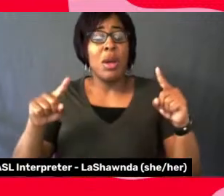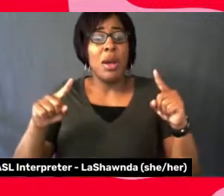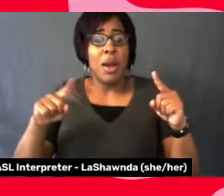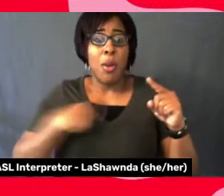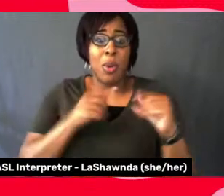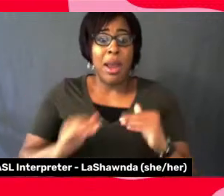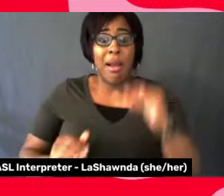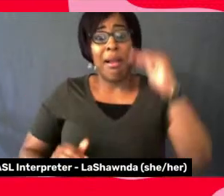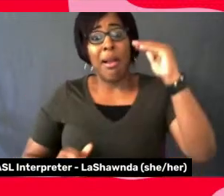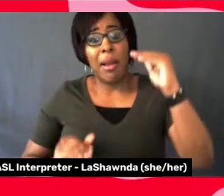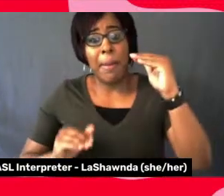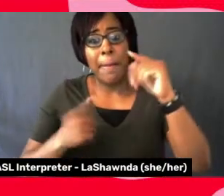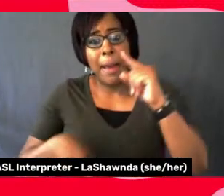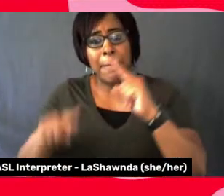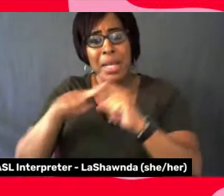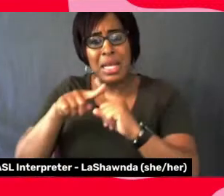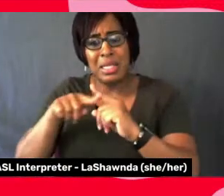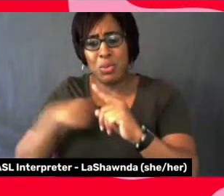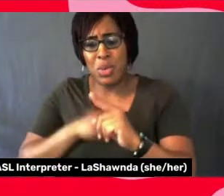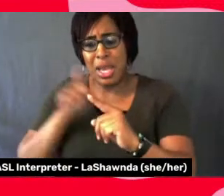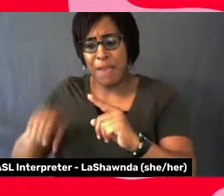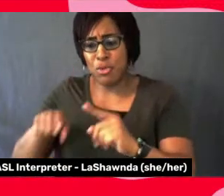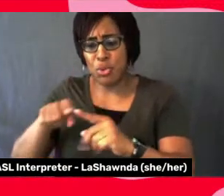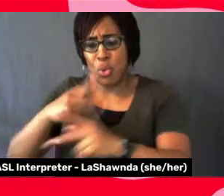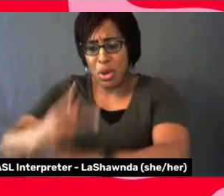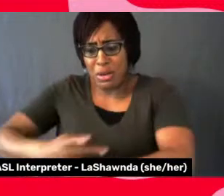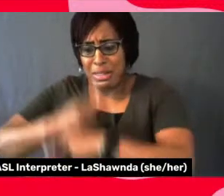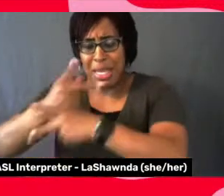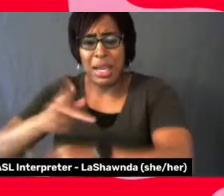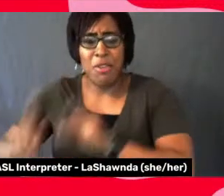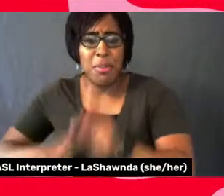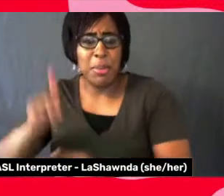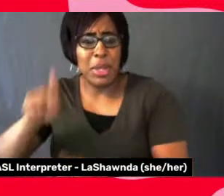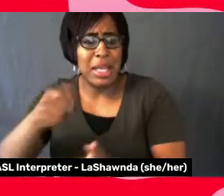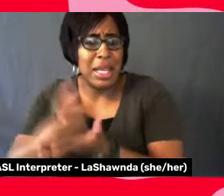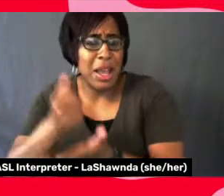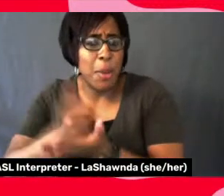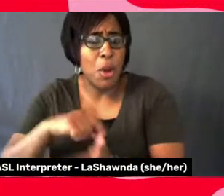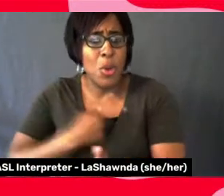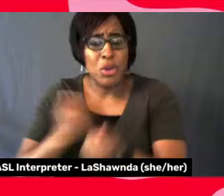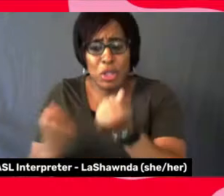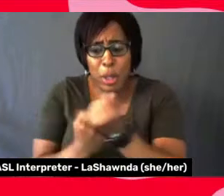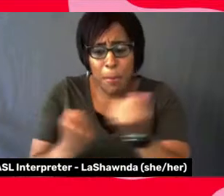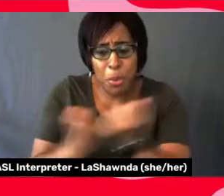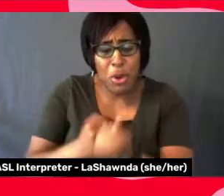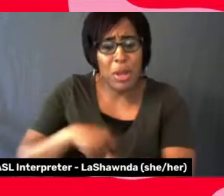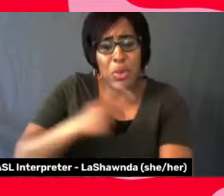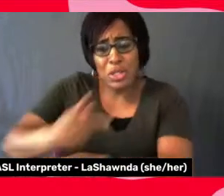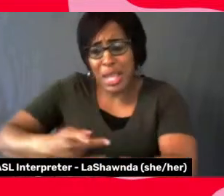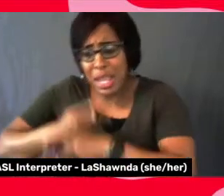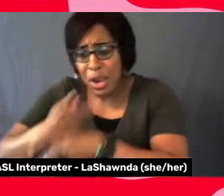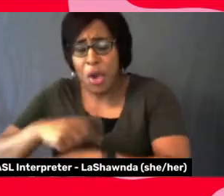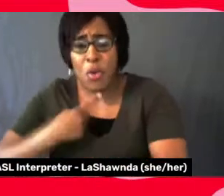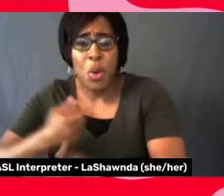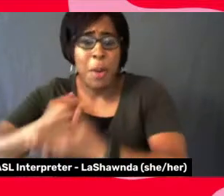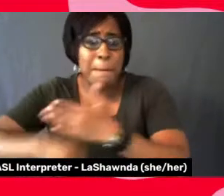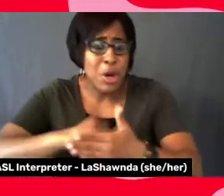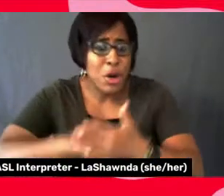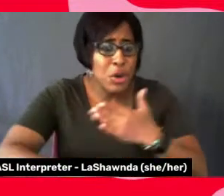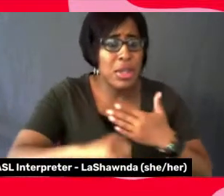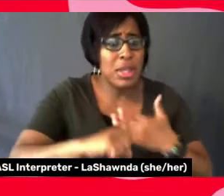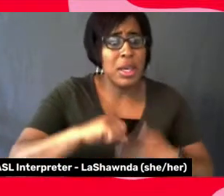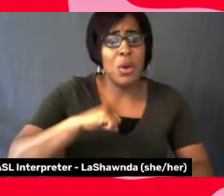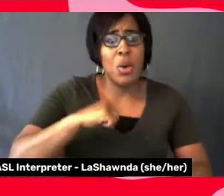nurture and support those who need help. We're, we're, we're supporting, we're nurturing, we're birthing life, um,